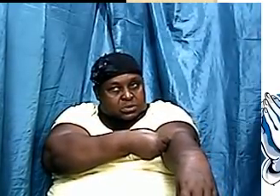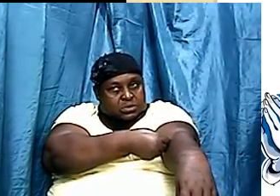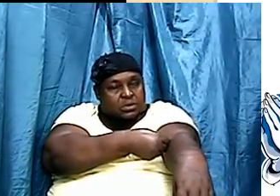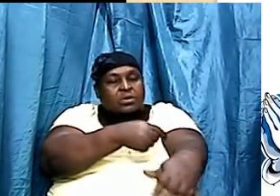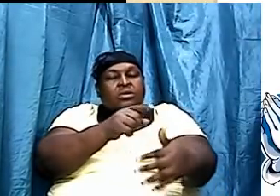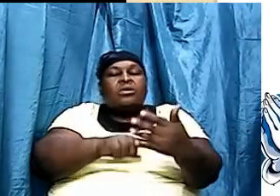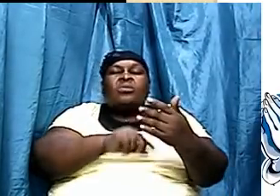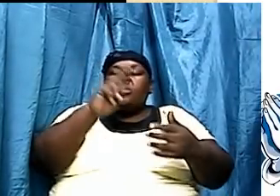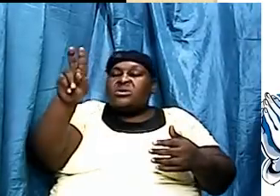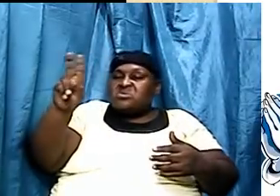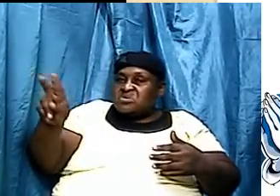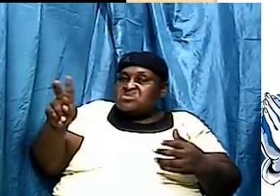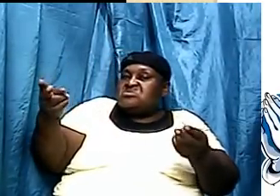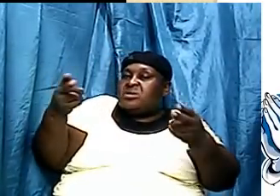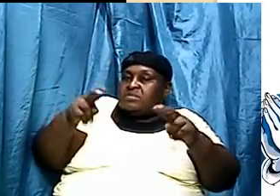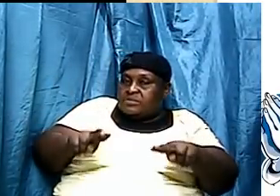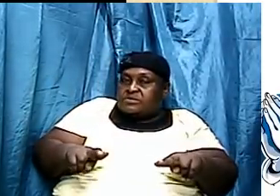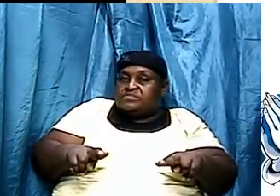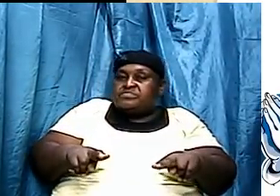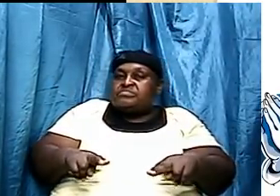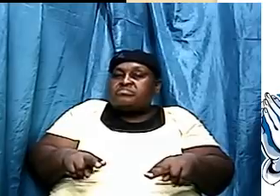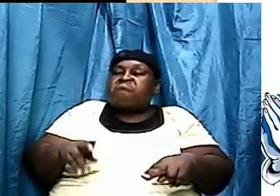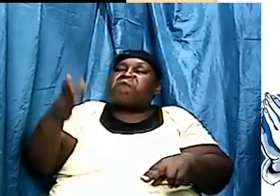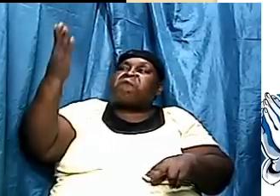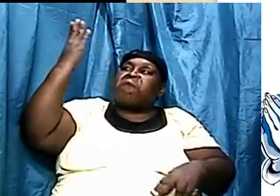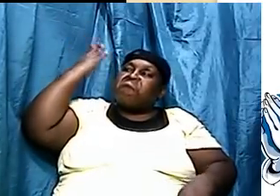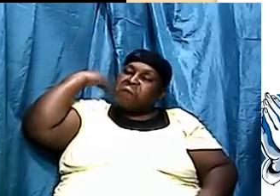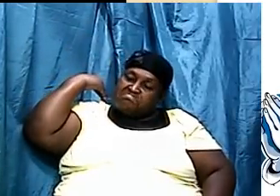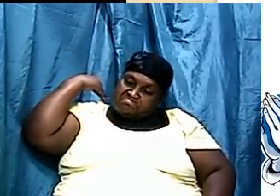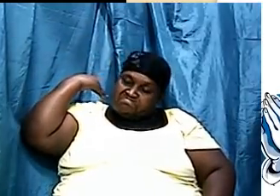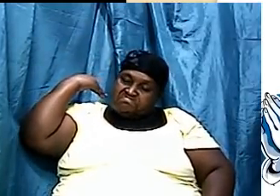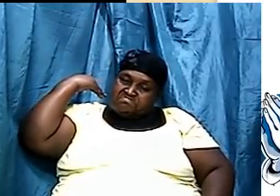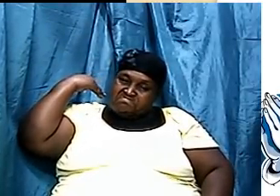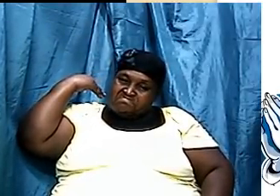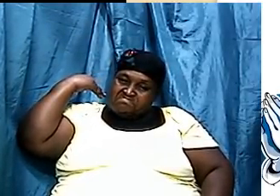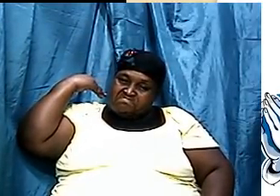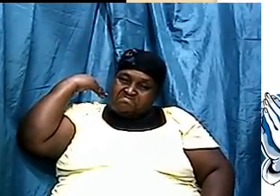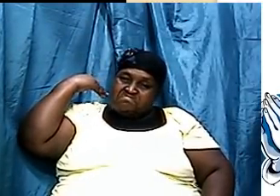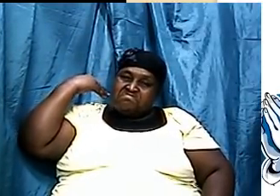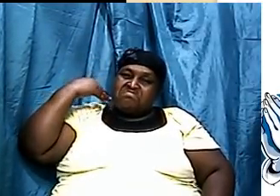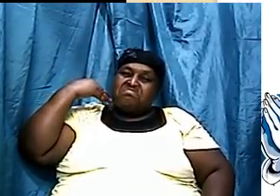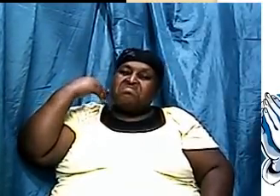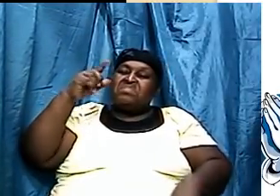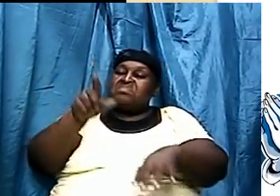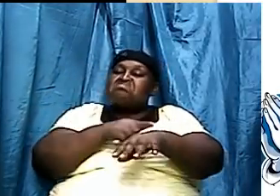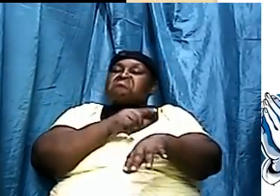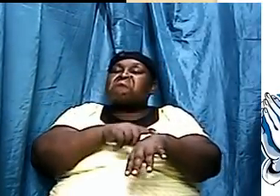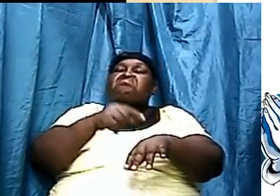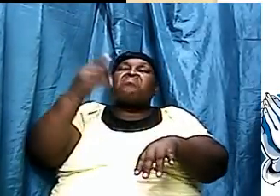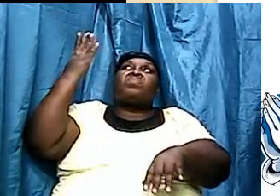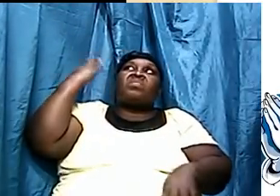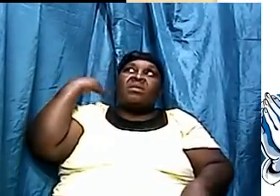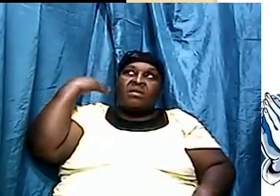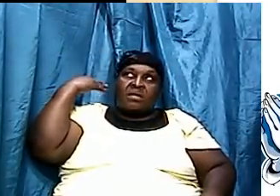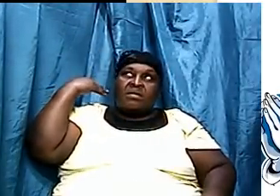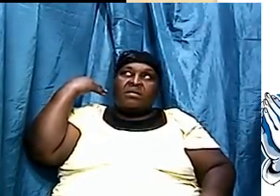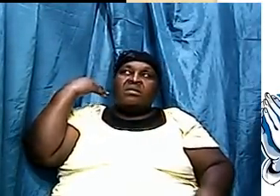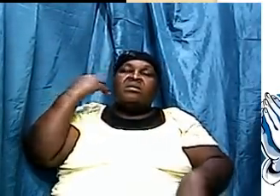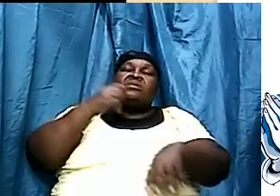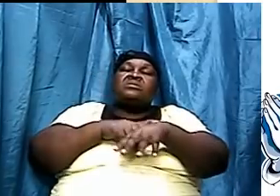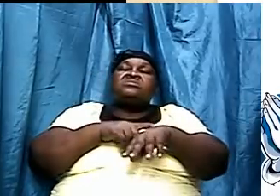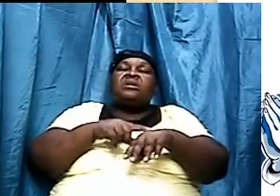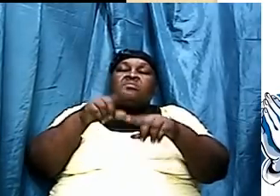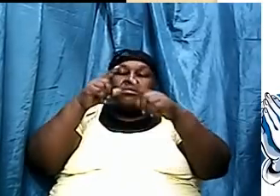usually happens back in a long, long time ago, probably in the time of